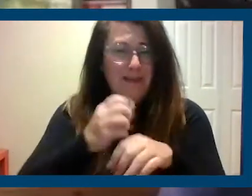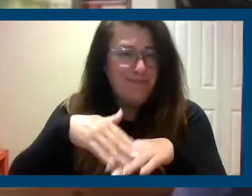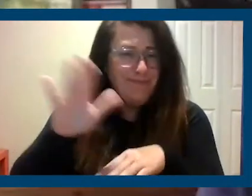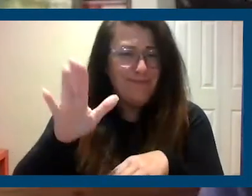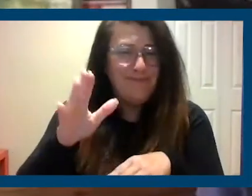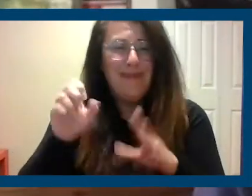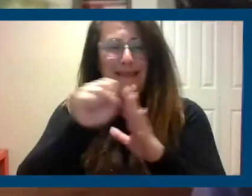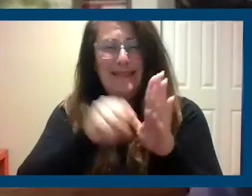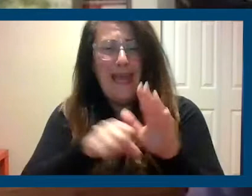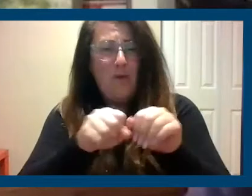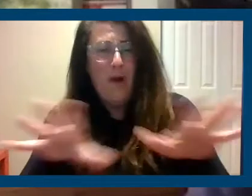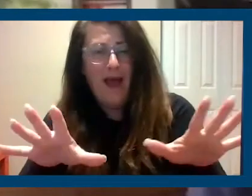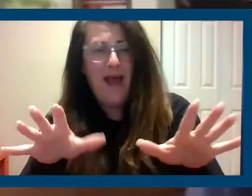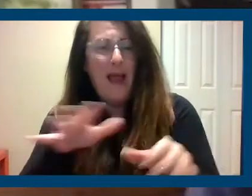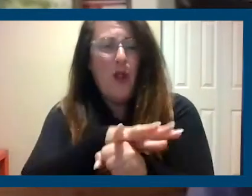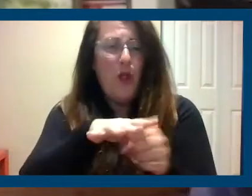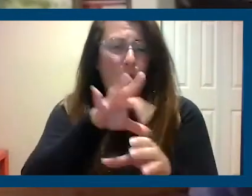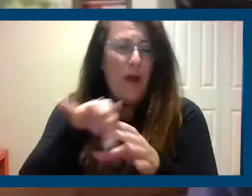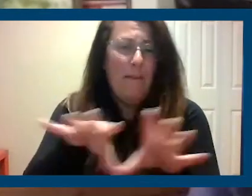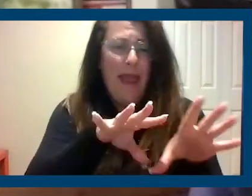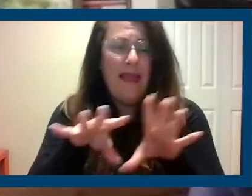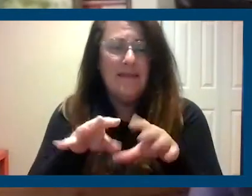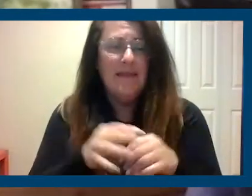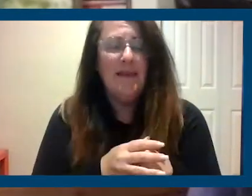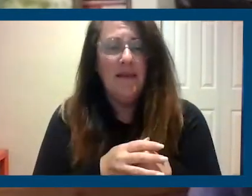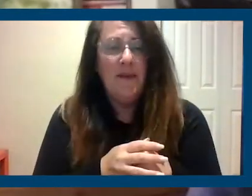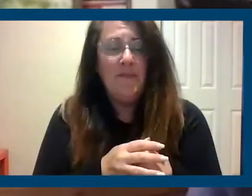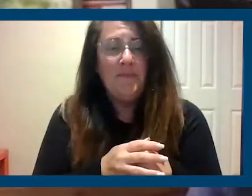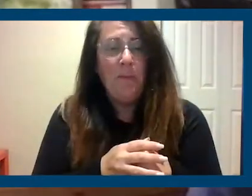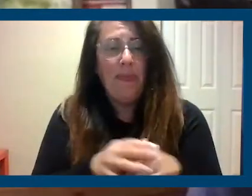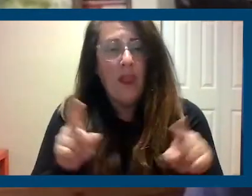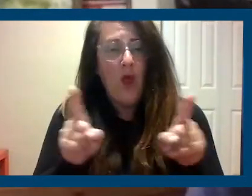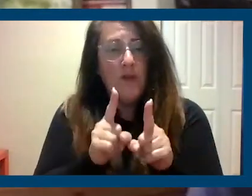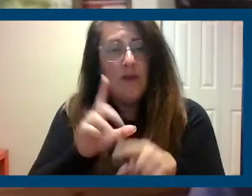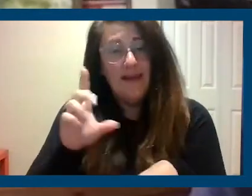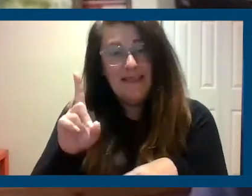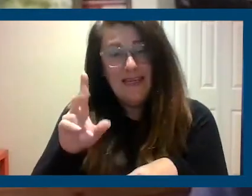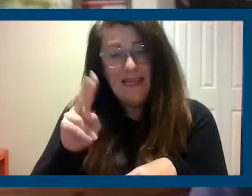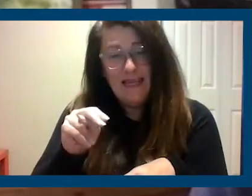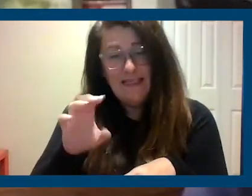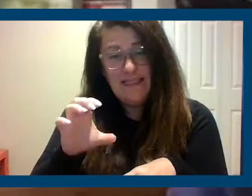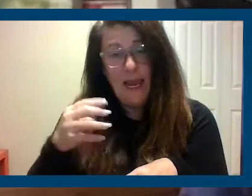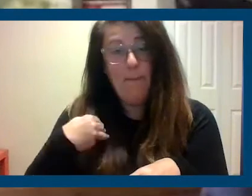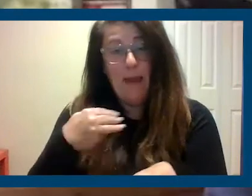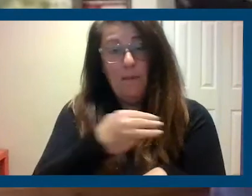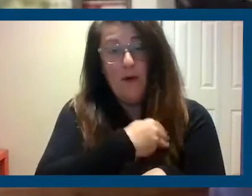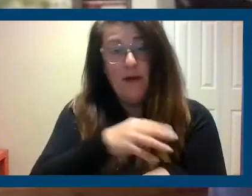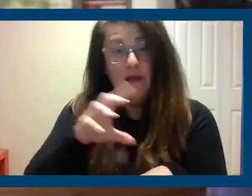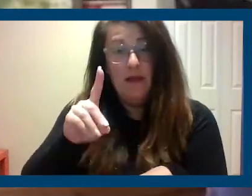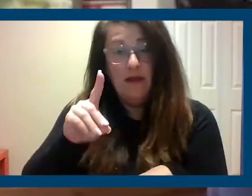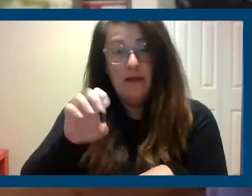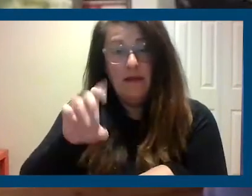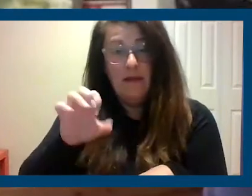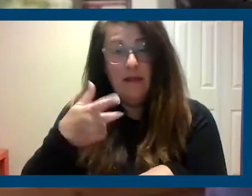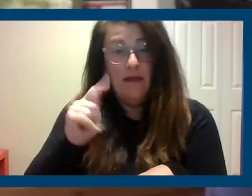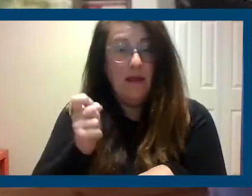campaigns throughout California. She's also a DNC member, a delegate to the National